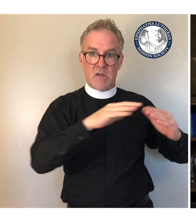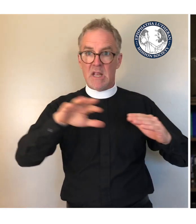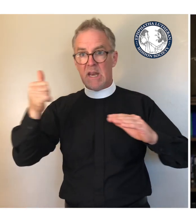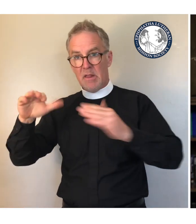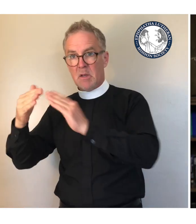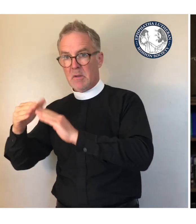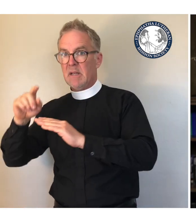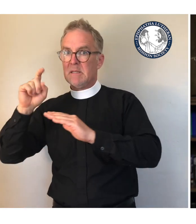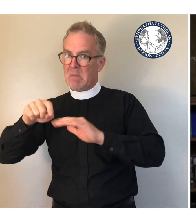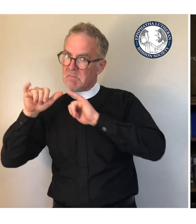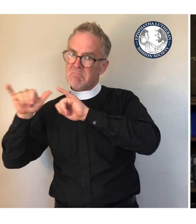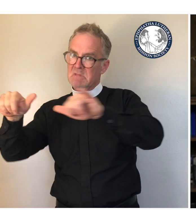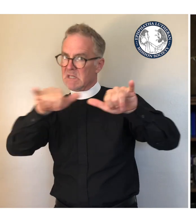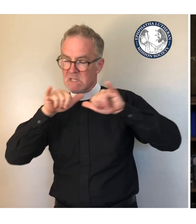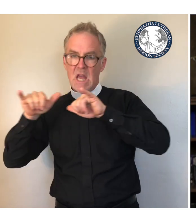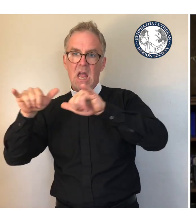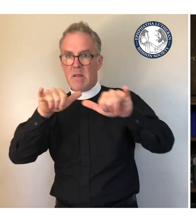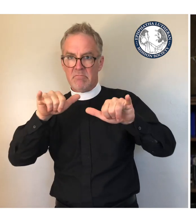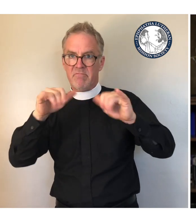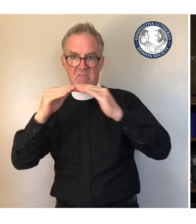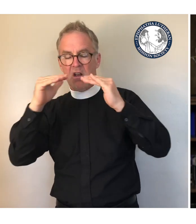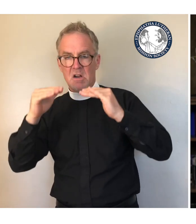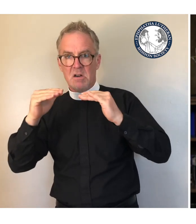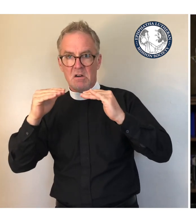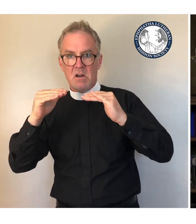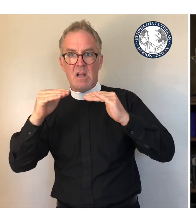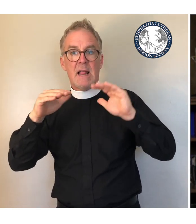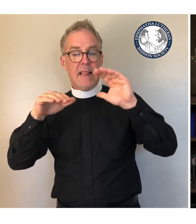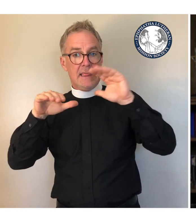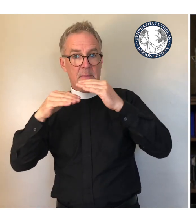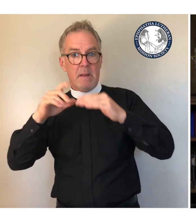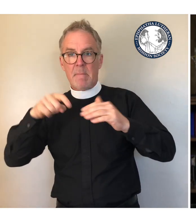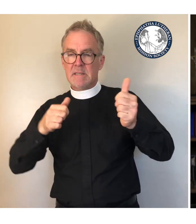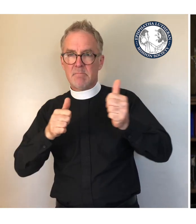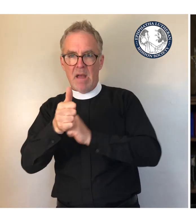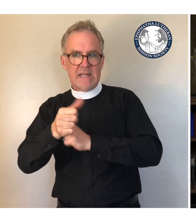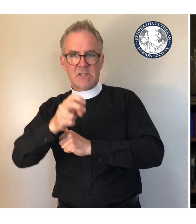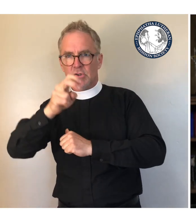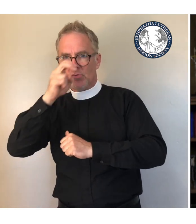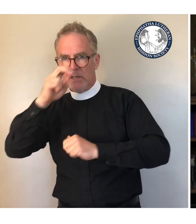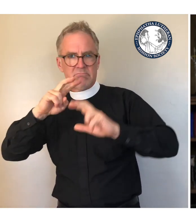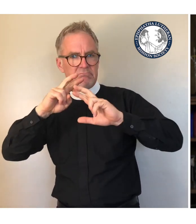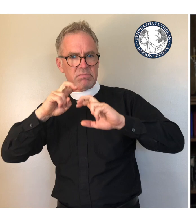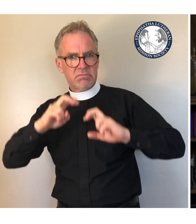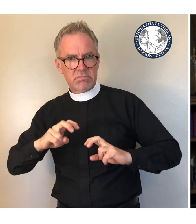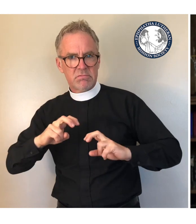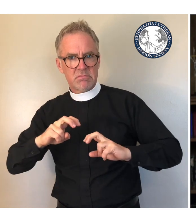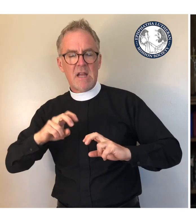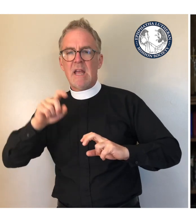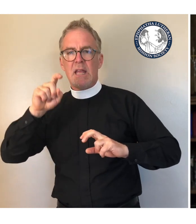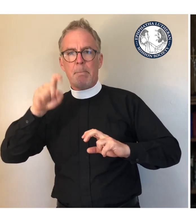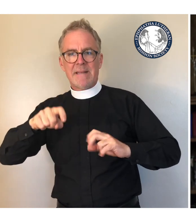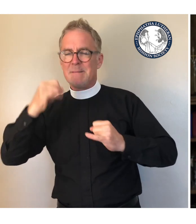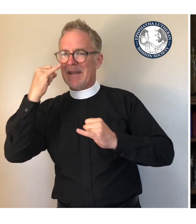unlike other similar communities. A limitation must pass strict scrutiny. It must